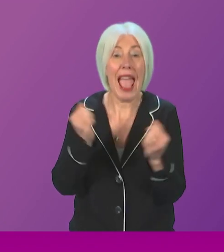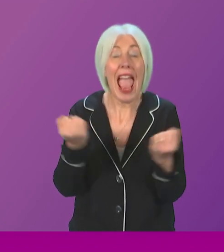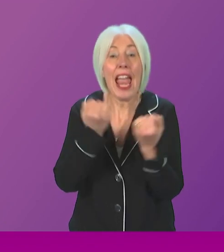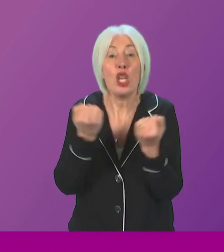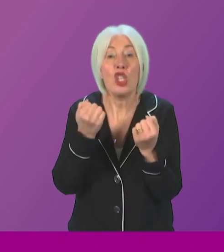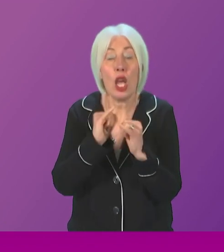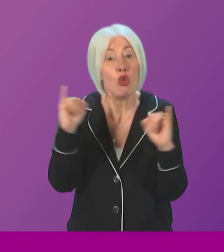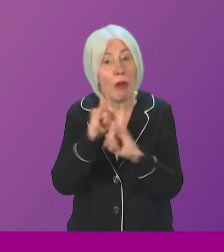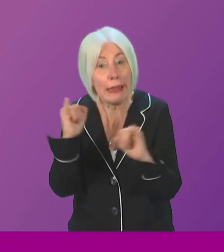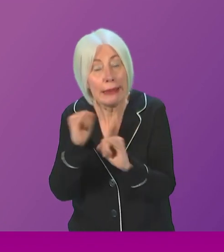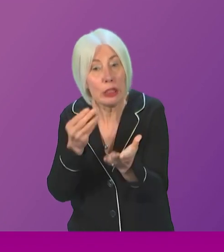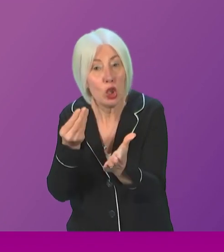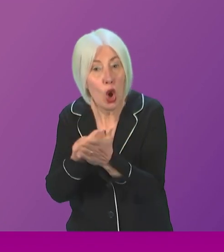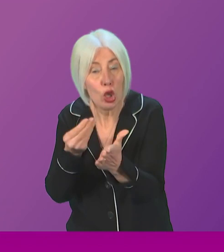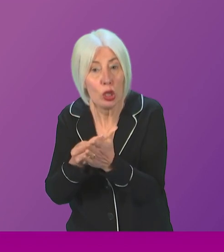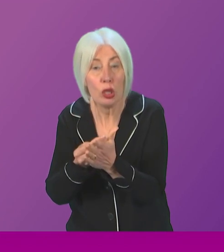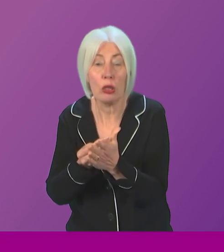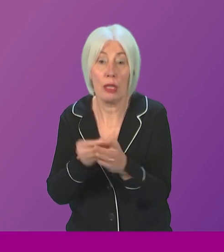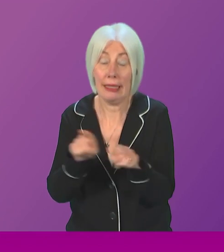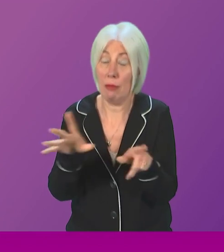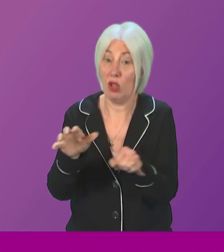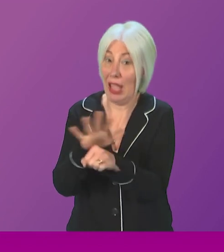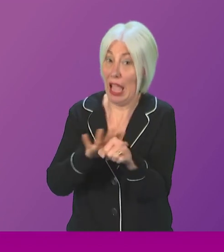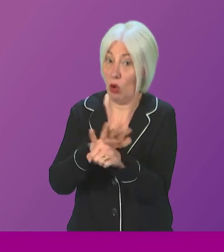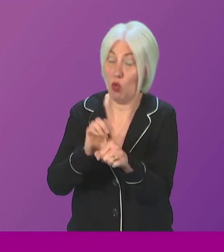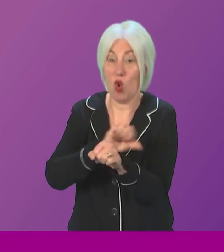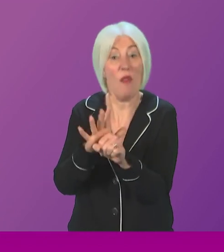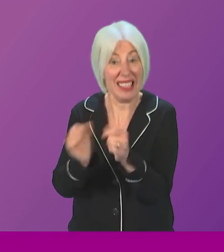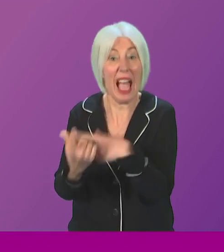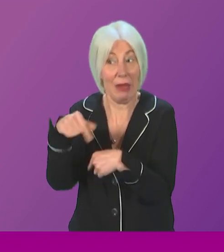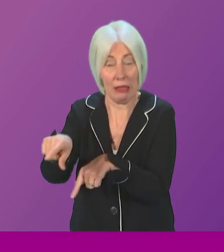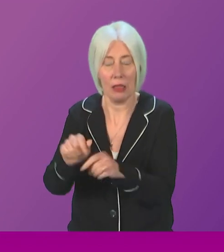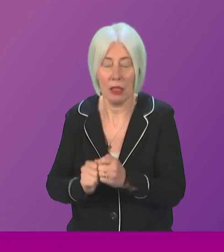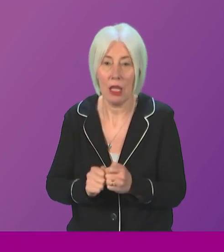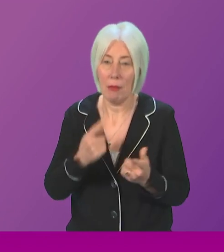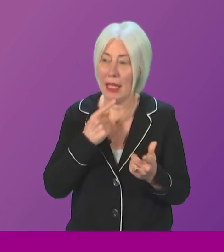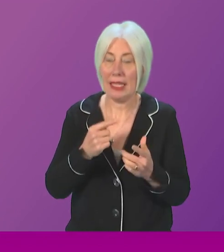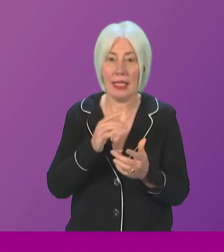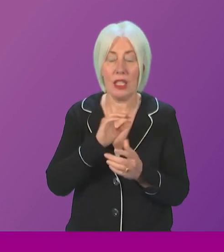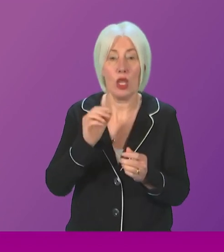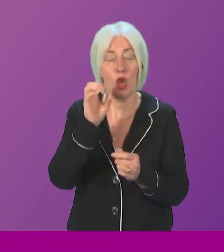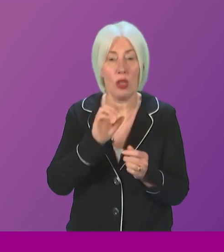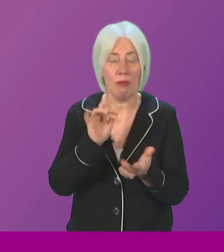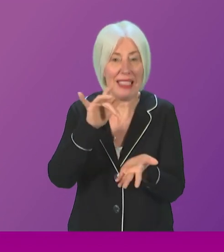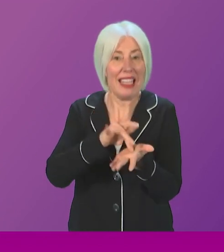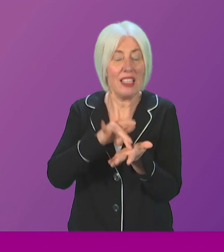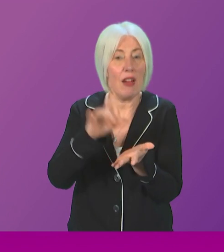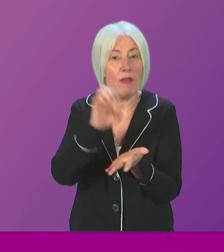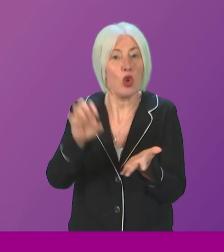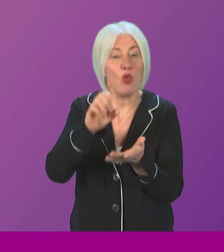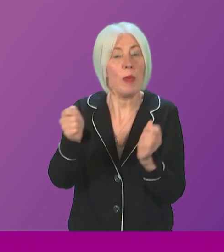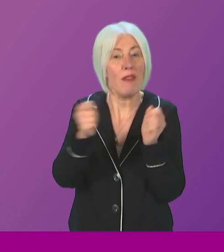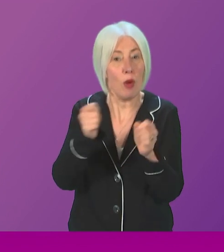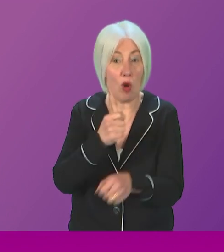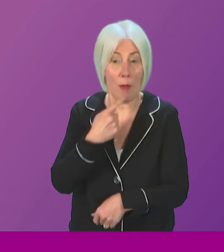and that the Covid pandemic has had and he said also of course, in fact the Centre for European Reform said that they found that Brexit has